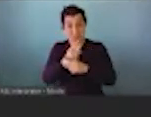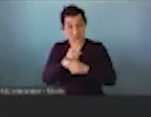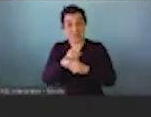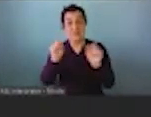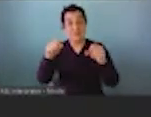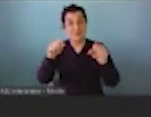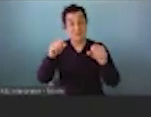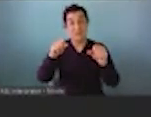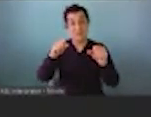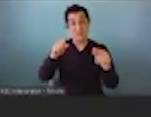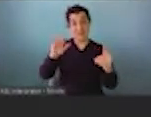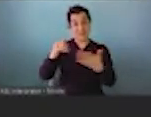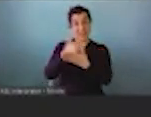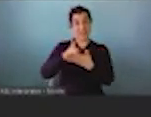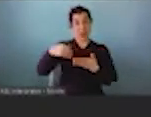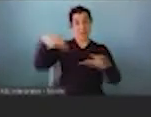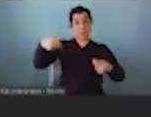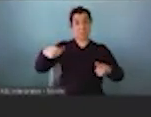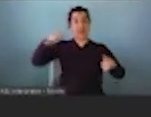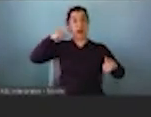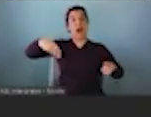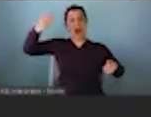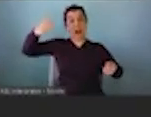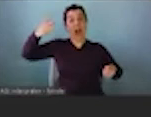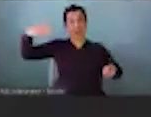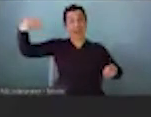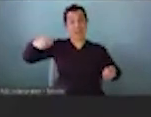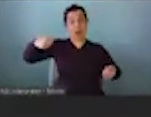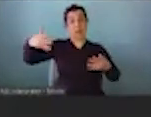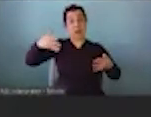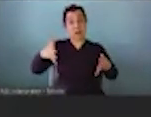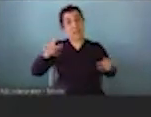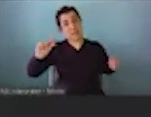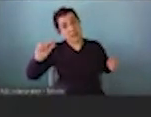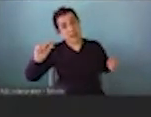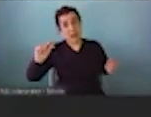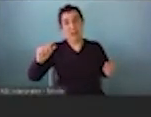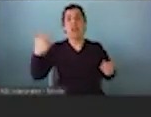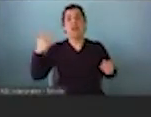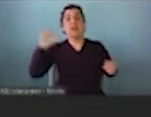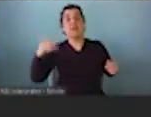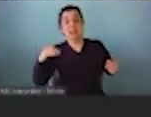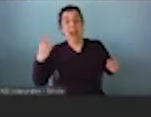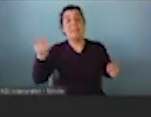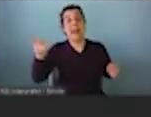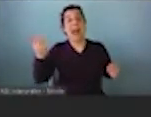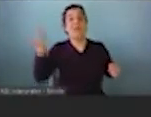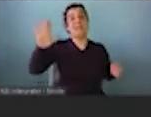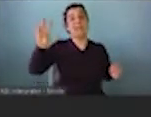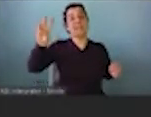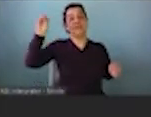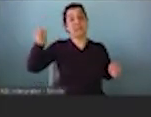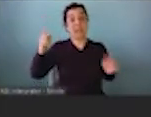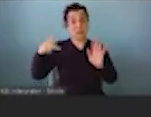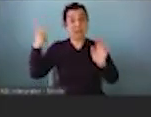income of highest income Americans a little bit. It's gone from about three percent up to about six percent. So it's doubled.